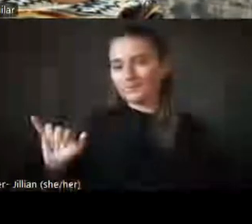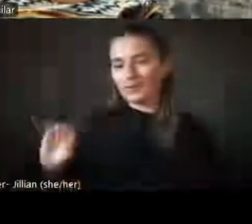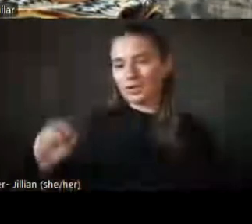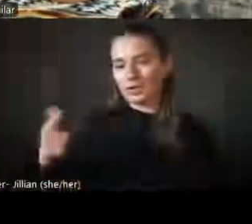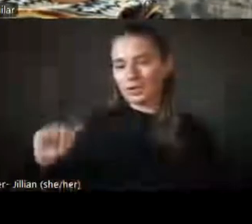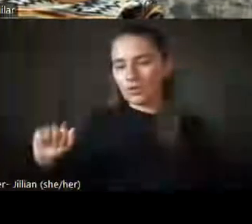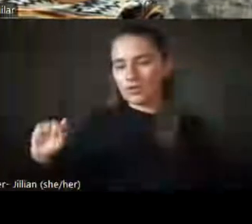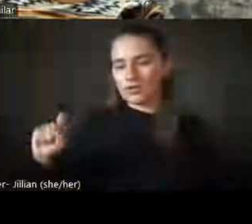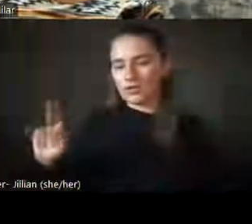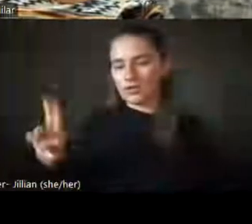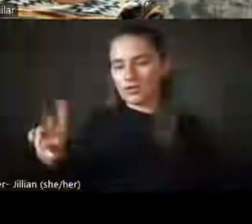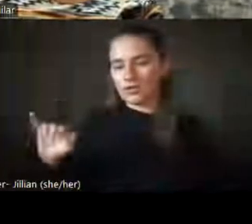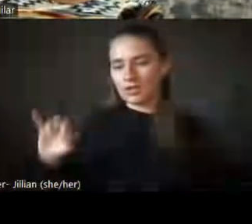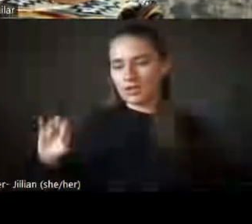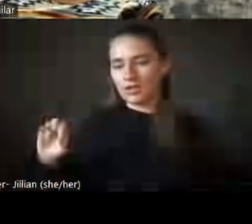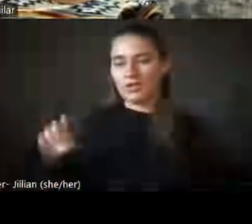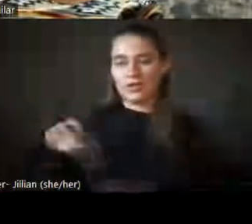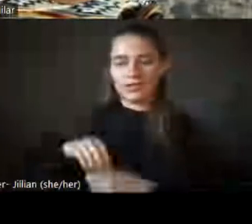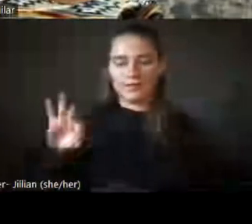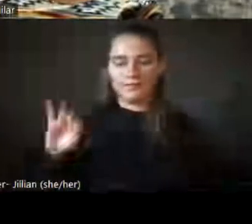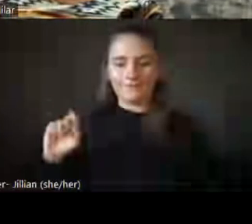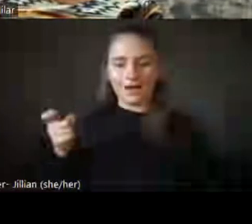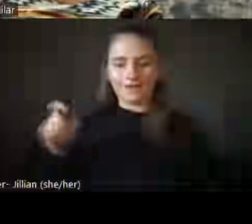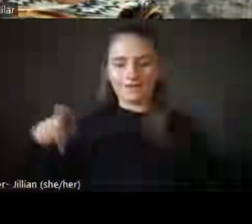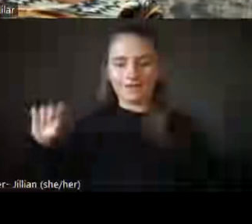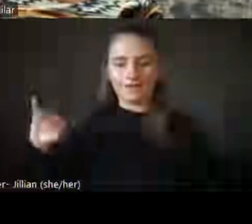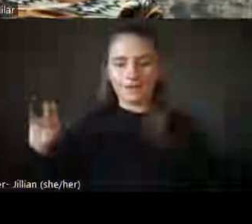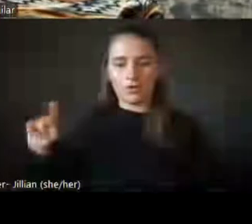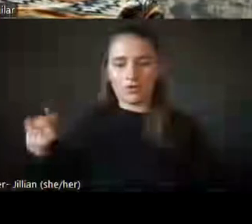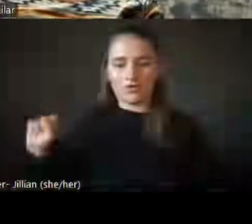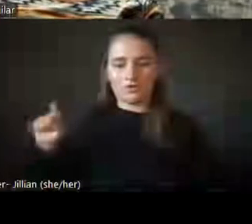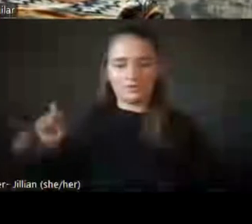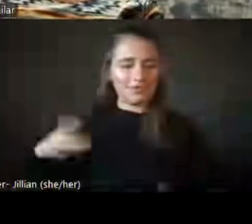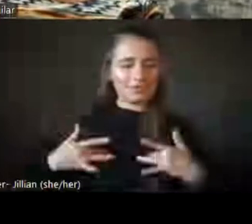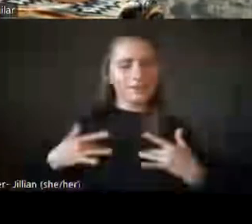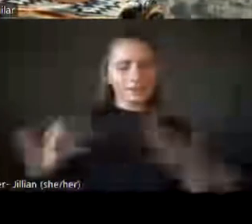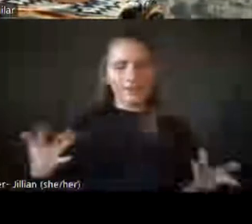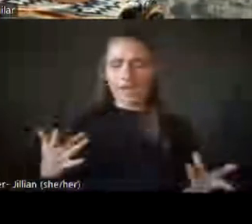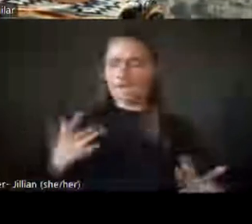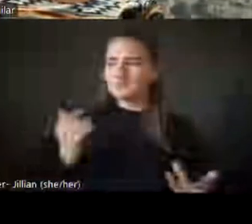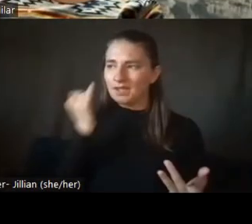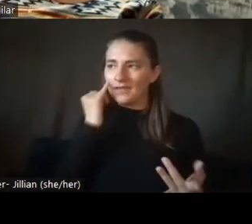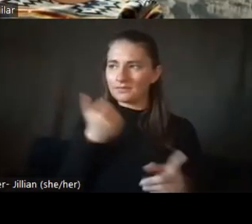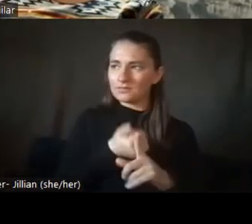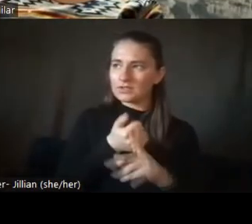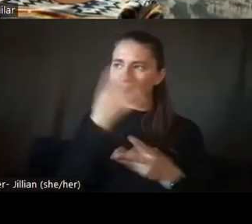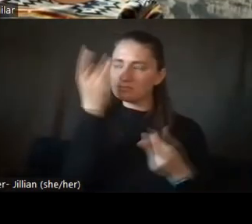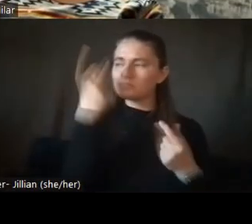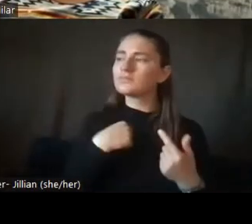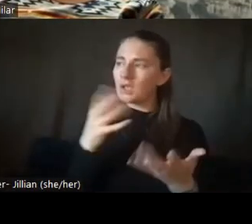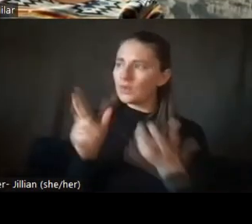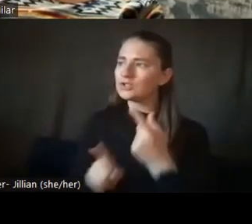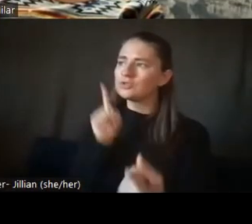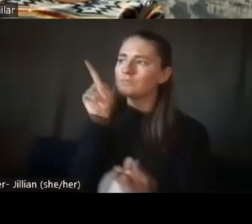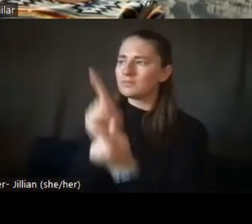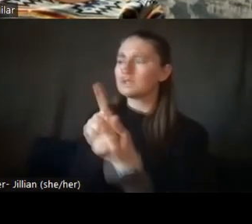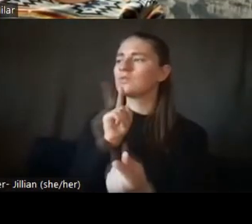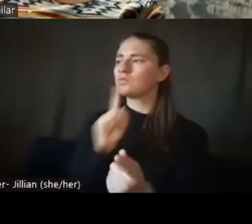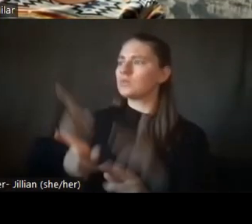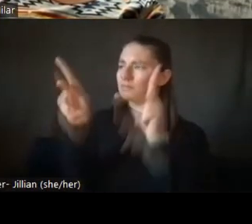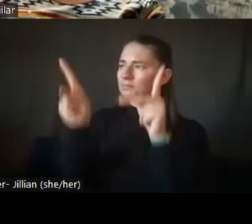event for y'all who always think to yourselves, man, I would like to meet some of these people in person. I know,